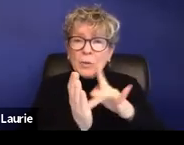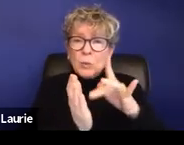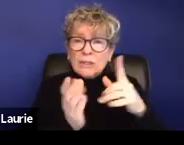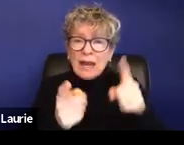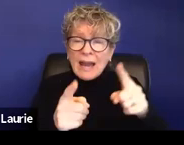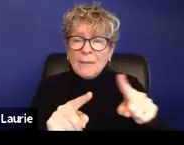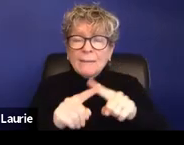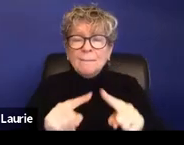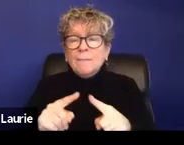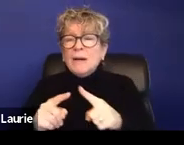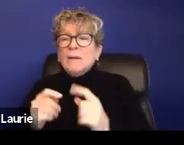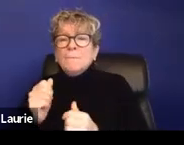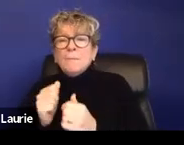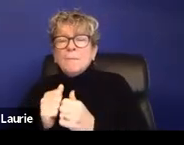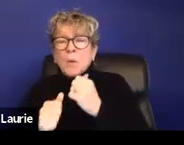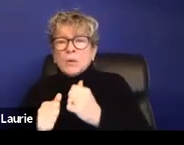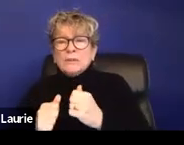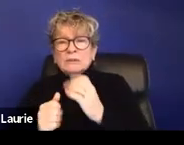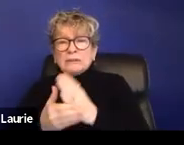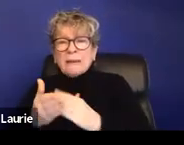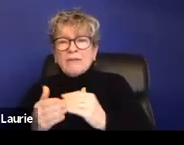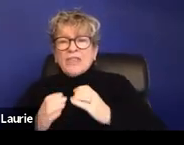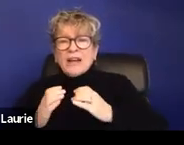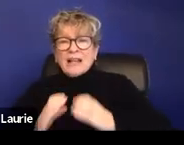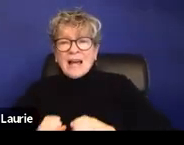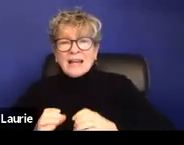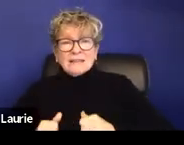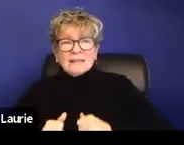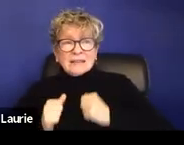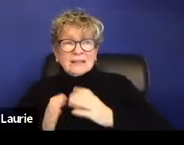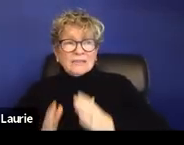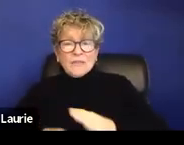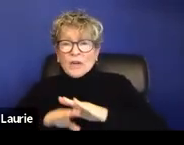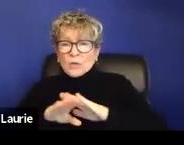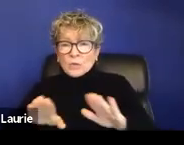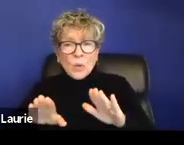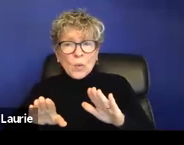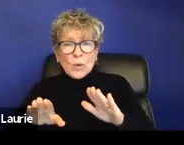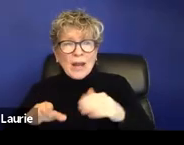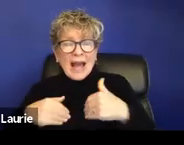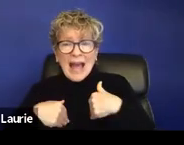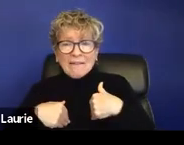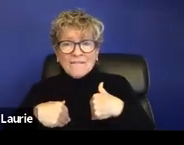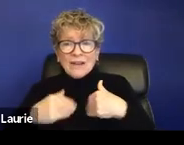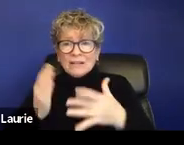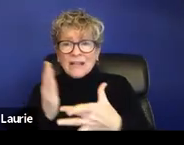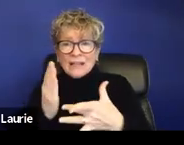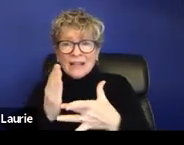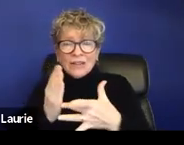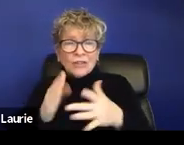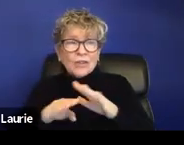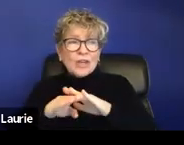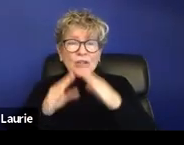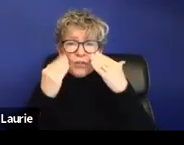or understand necessarily the, the, how to engage in the platforms that we're expecting them to engage with.